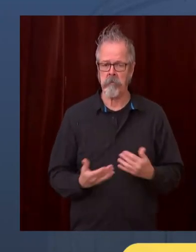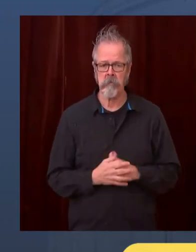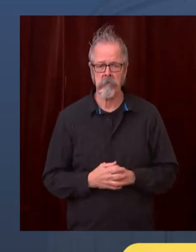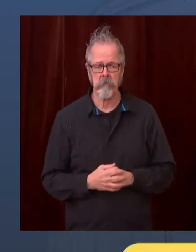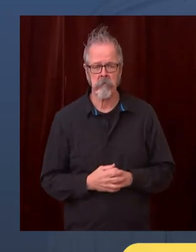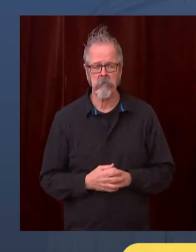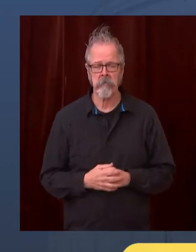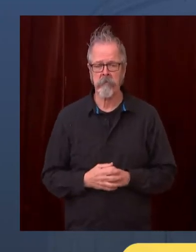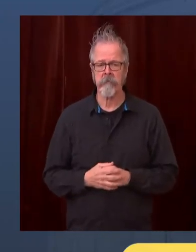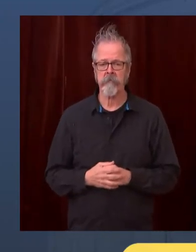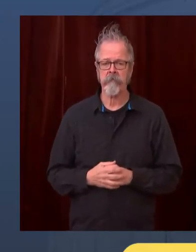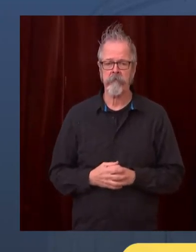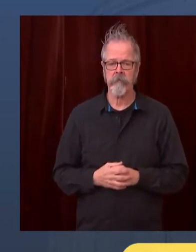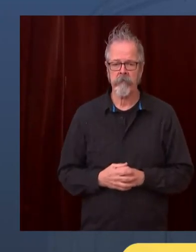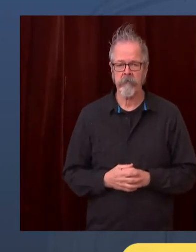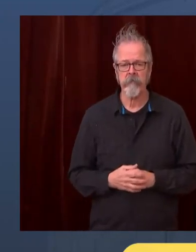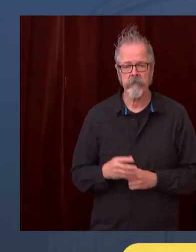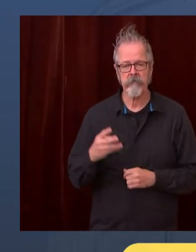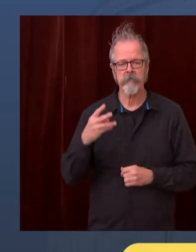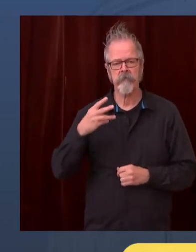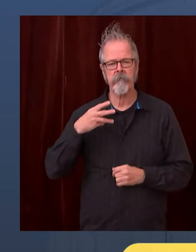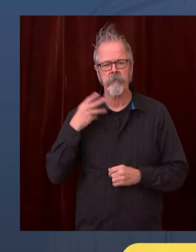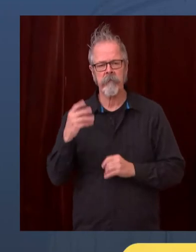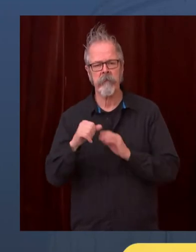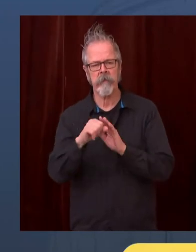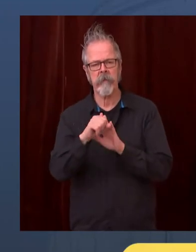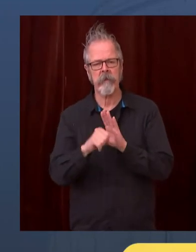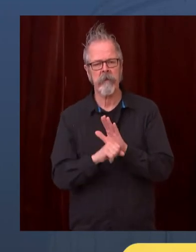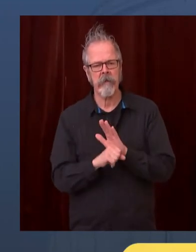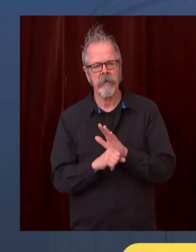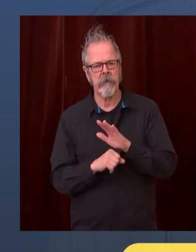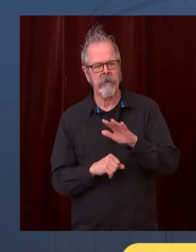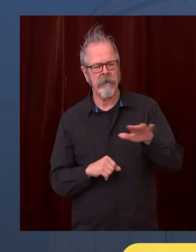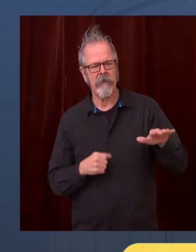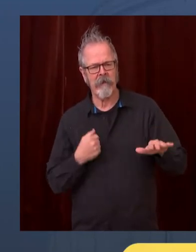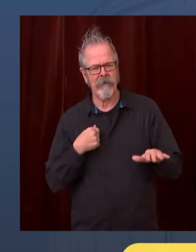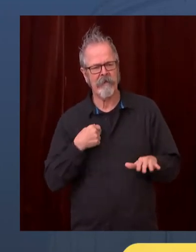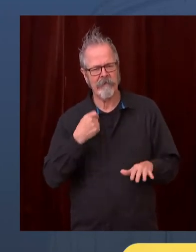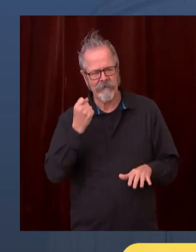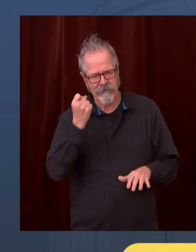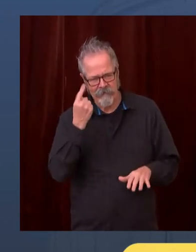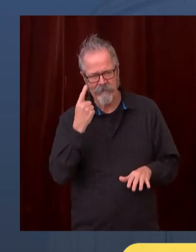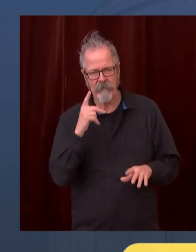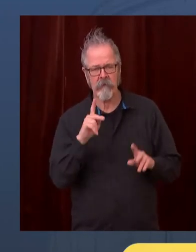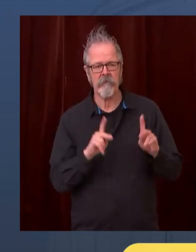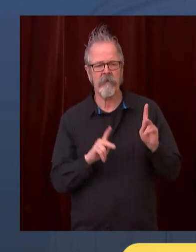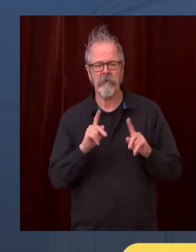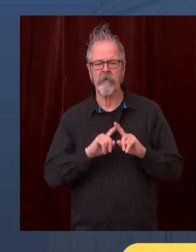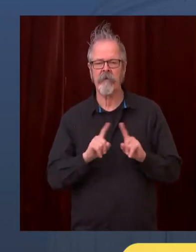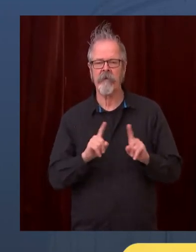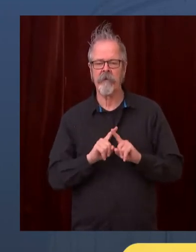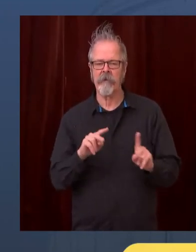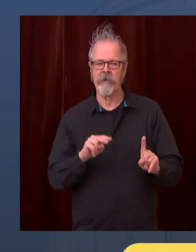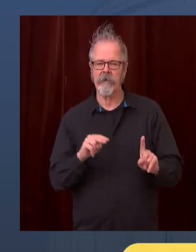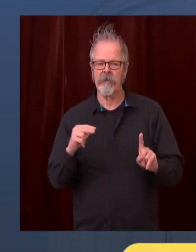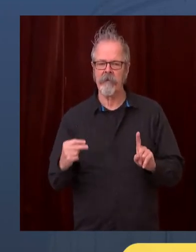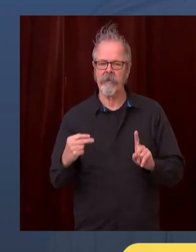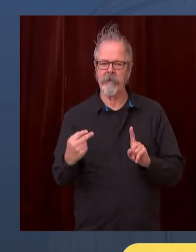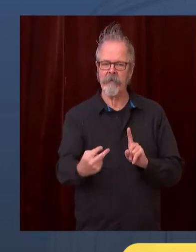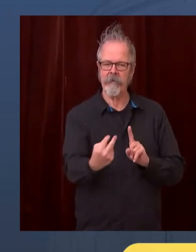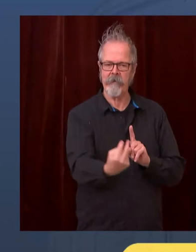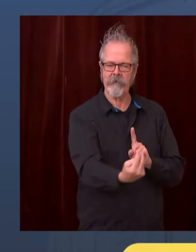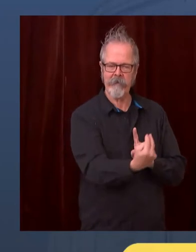a diversity of thought and opinions, but at the end of the day, have to let science and evidence guide us. And ultimately,